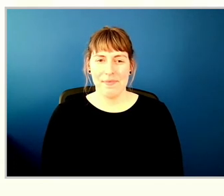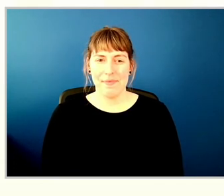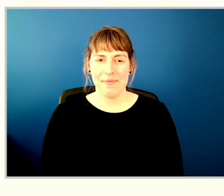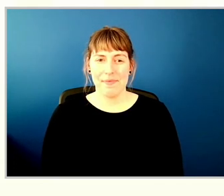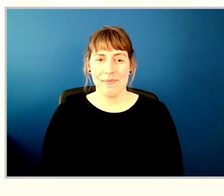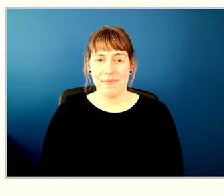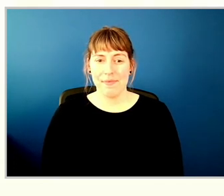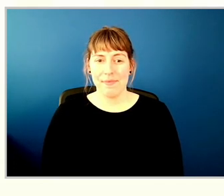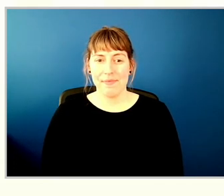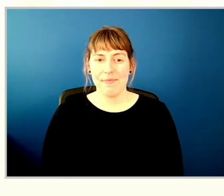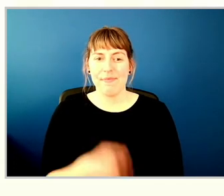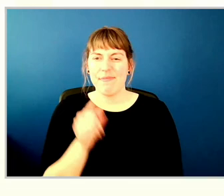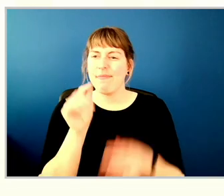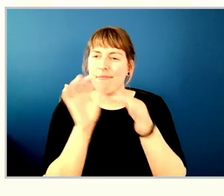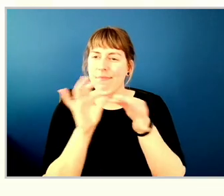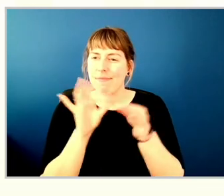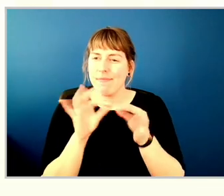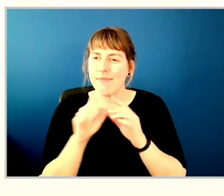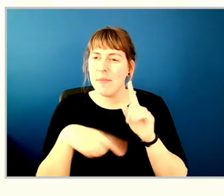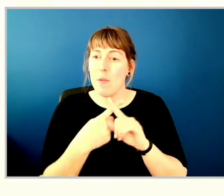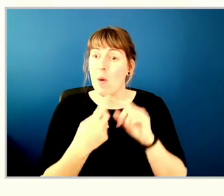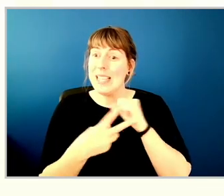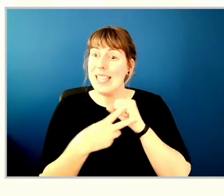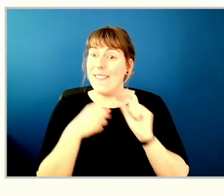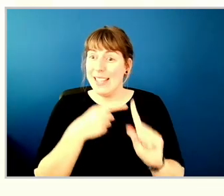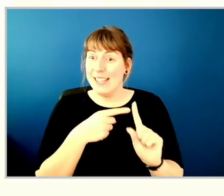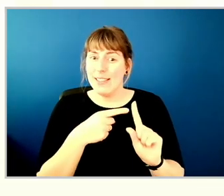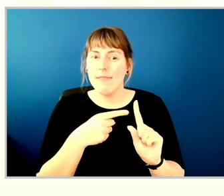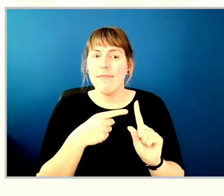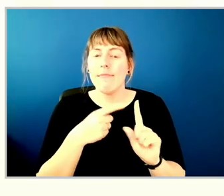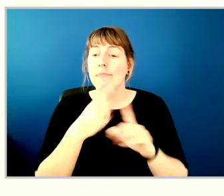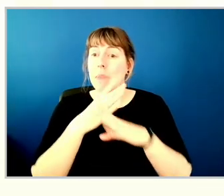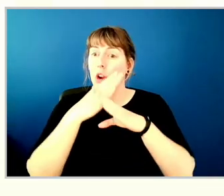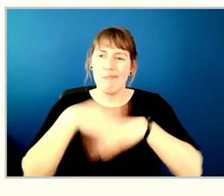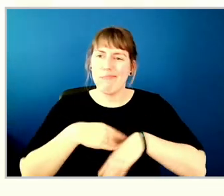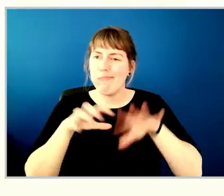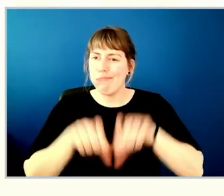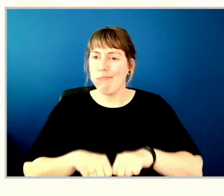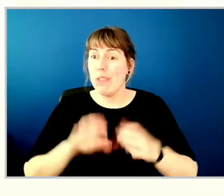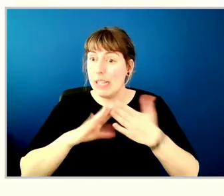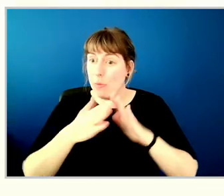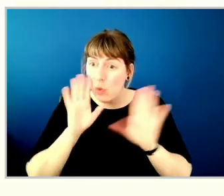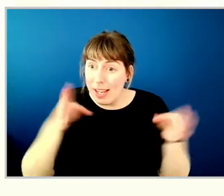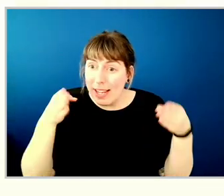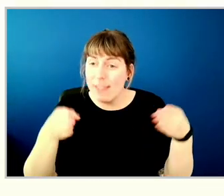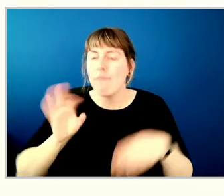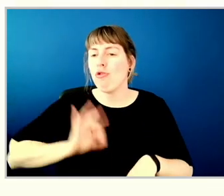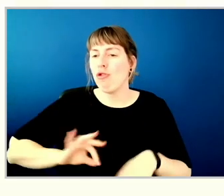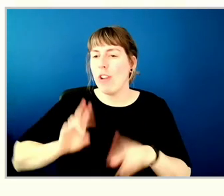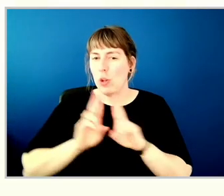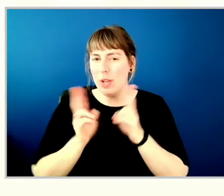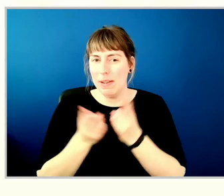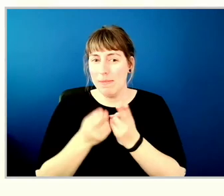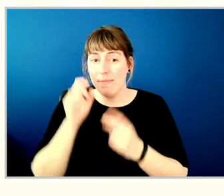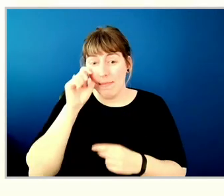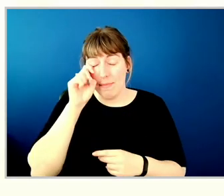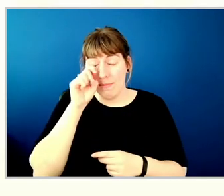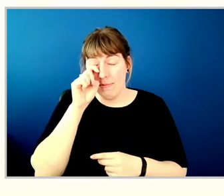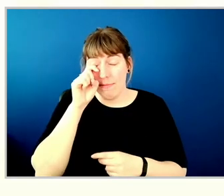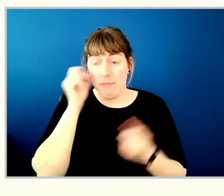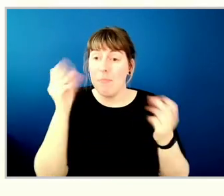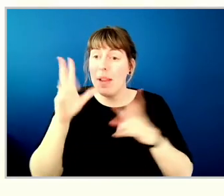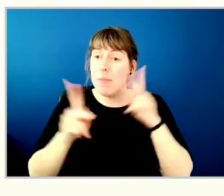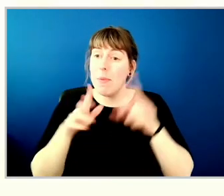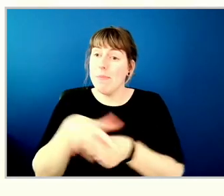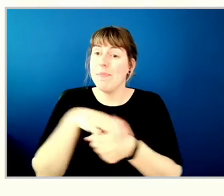Pigeon Park Savings is a low-barrier, community-oriented credit union. For a lot of people, Pigeon Park